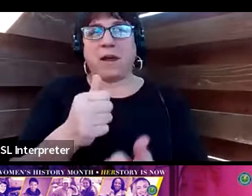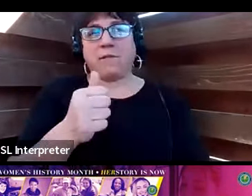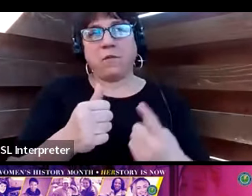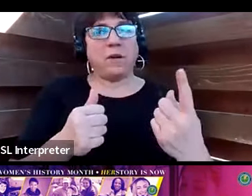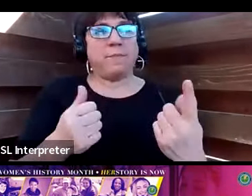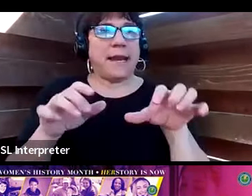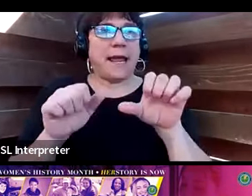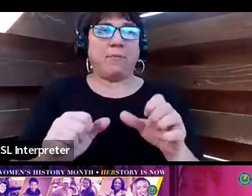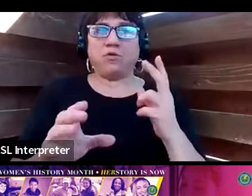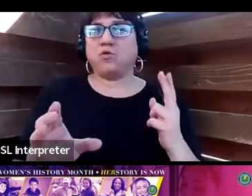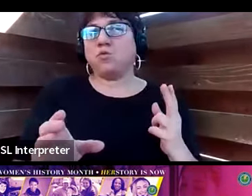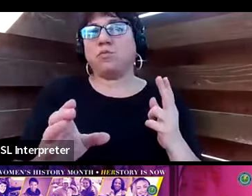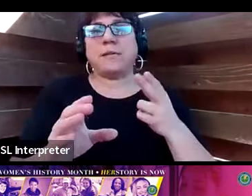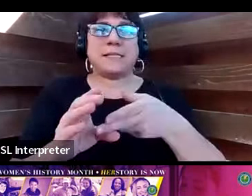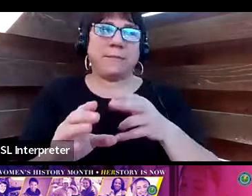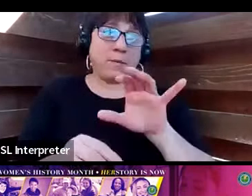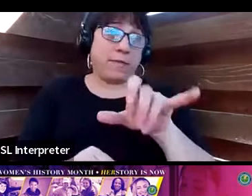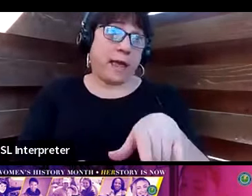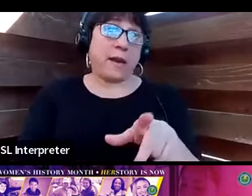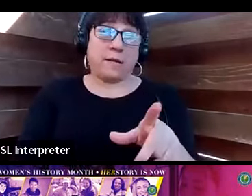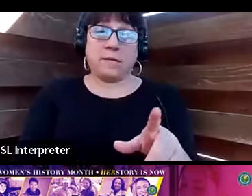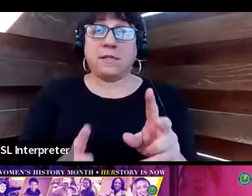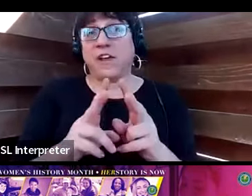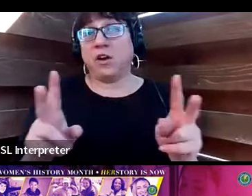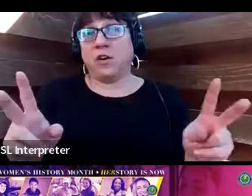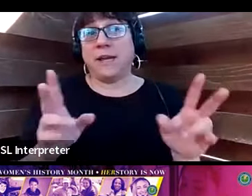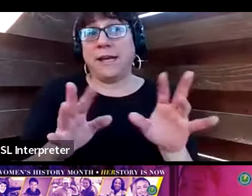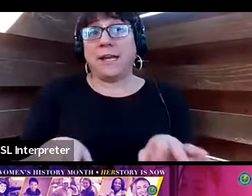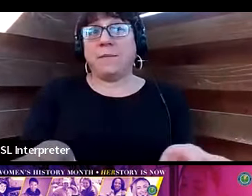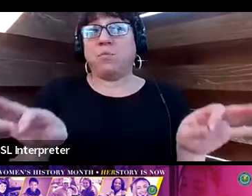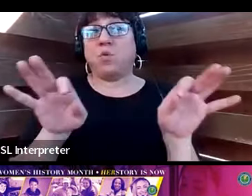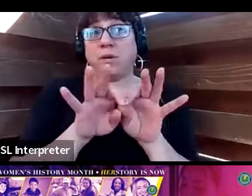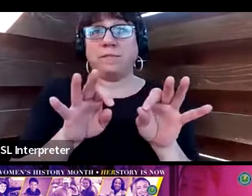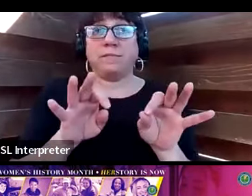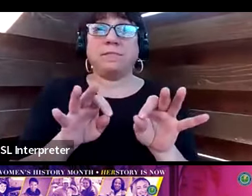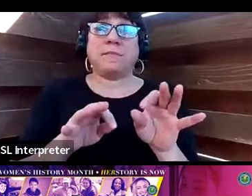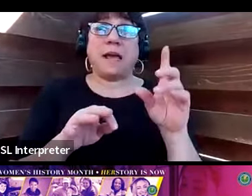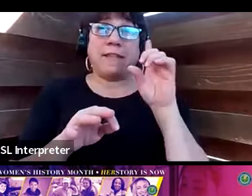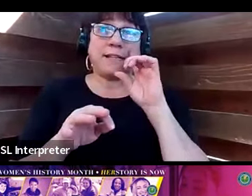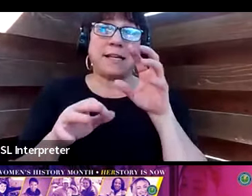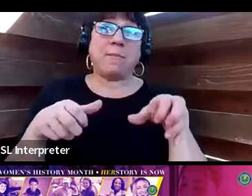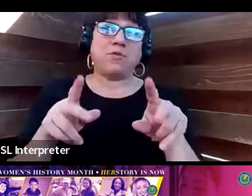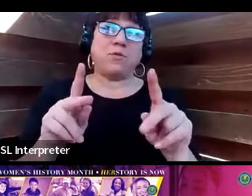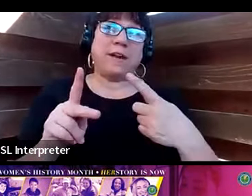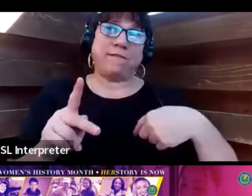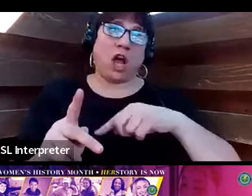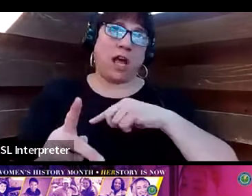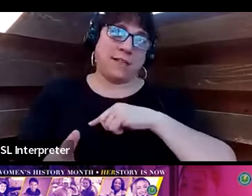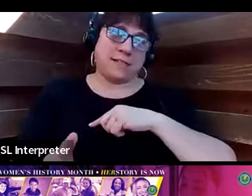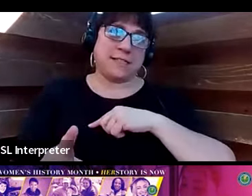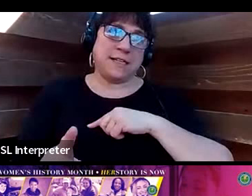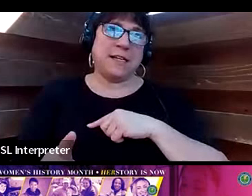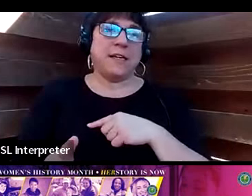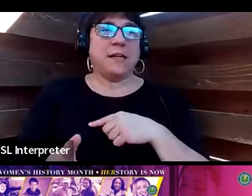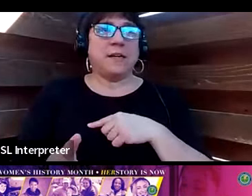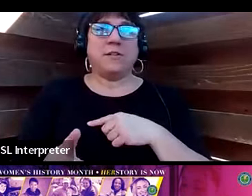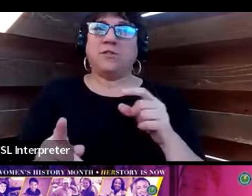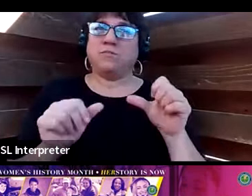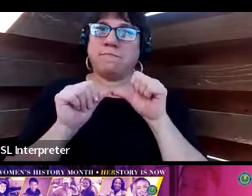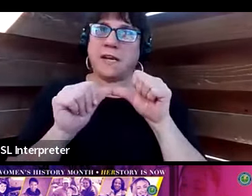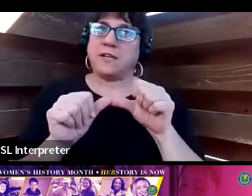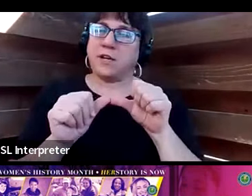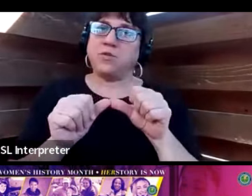being able to participate in that. I think that's very important. I think it's an opportunity for us to forge a path forward